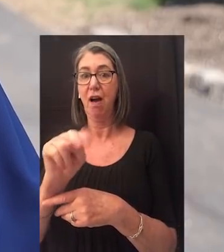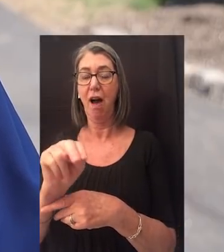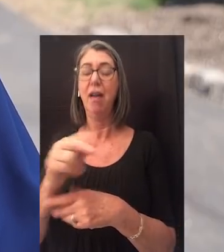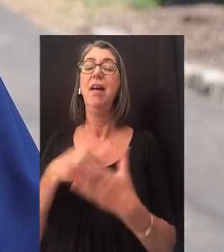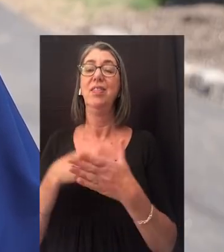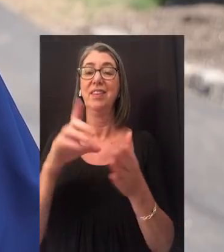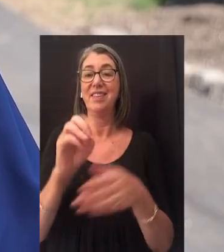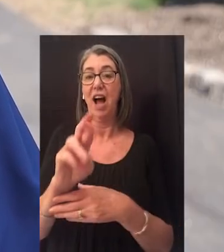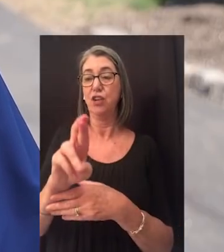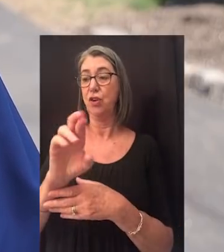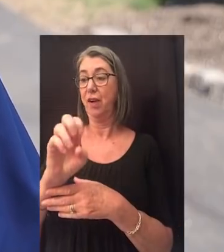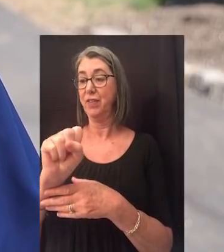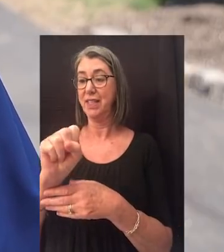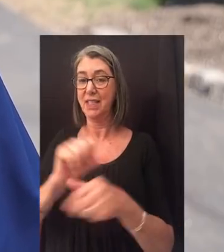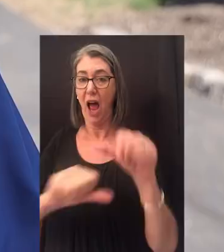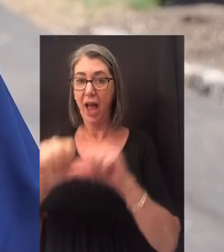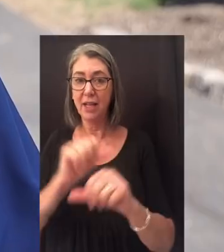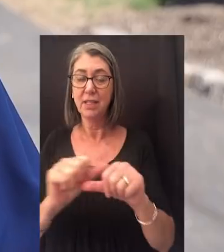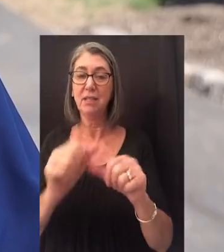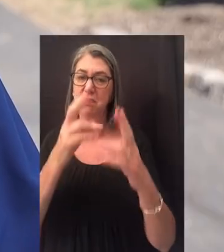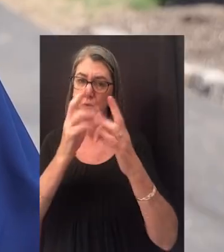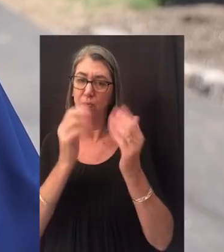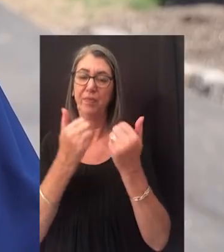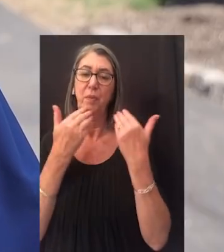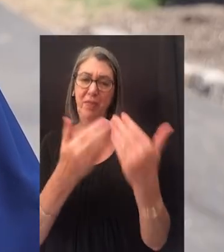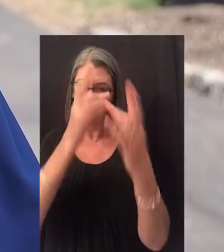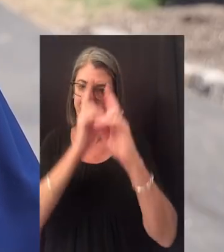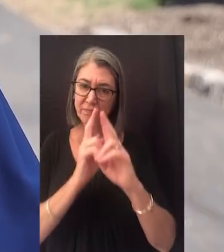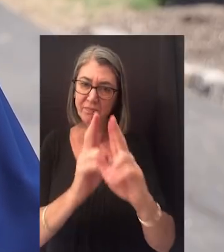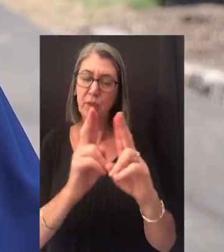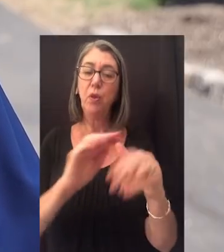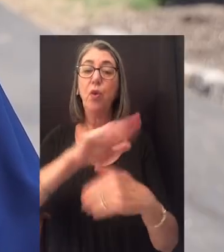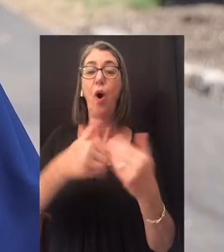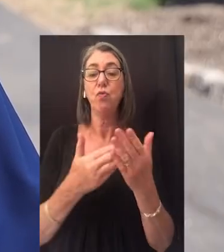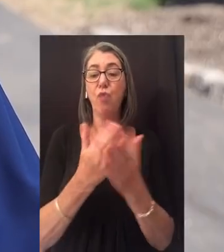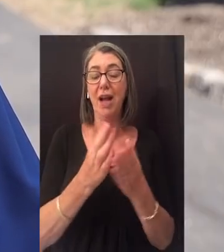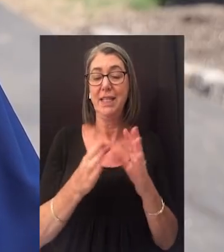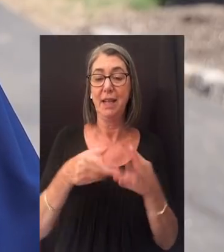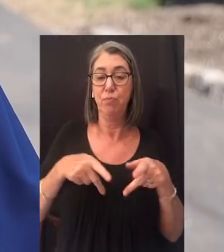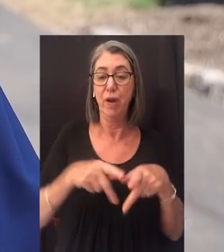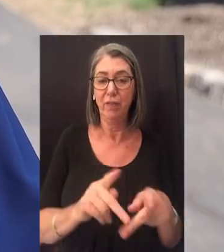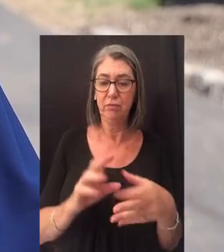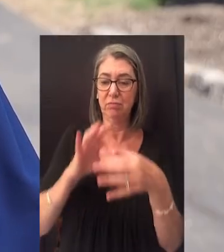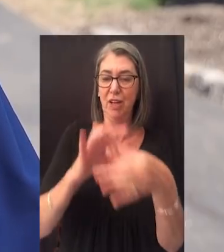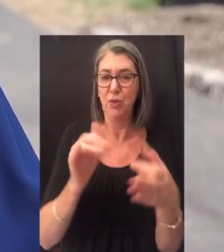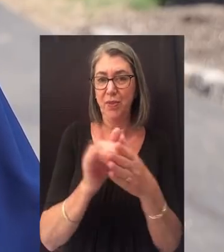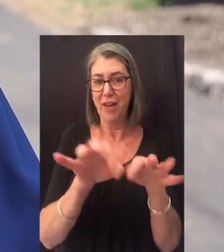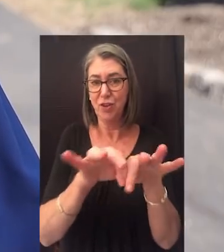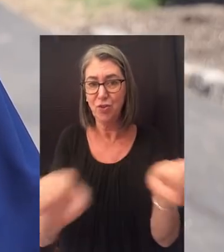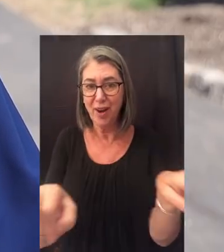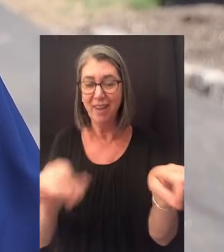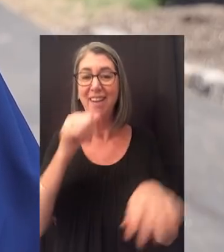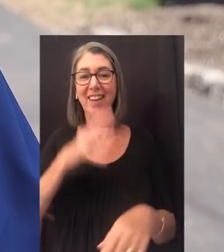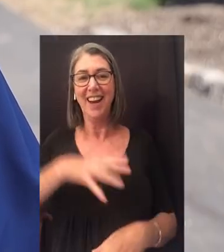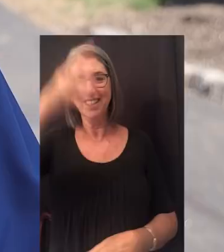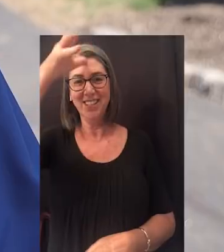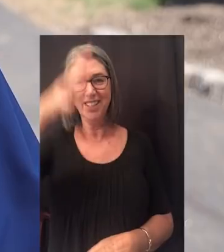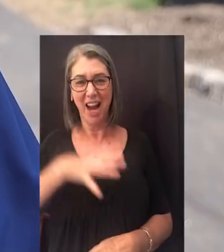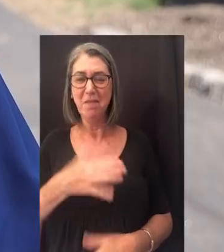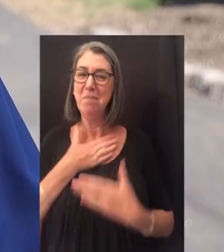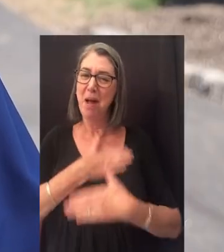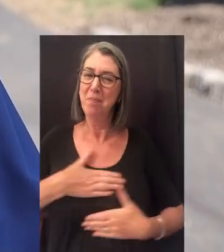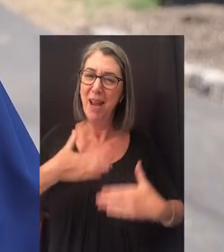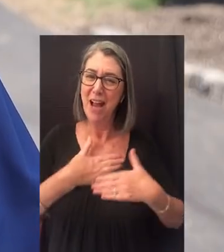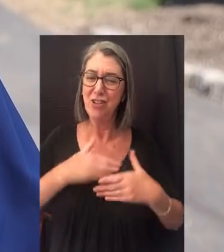of Doctor of Science, honoris causa, with all rights and privileges thereto appertaining. Ladies and gentlemen,